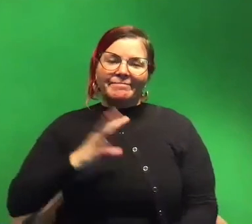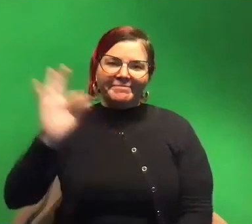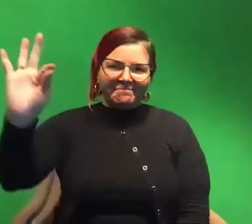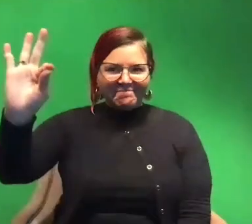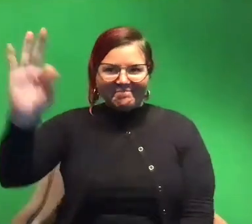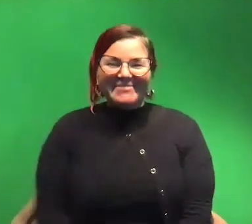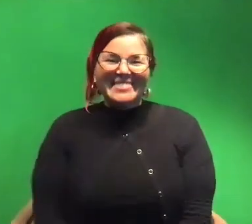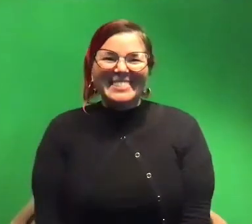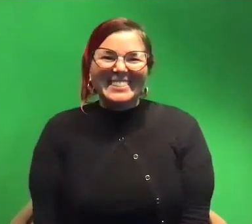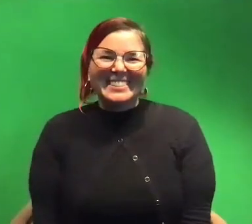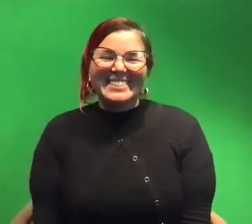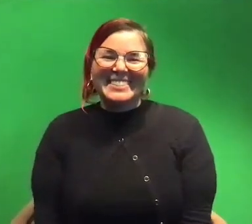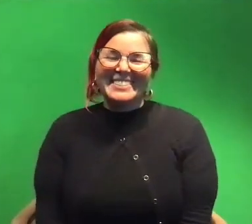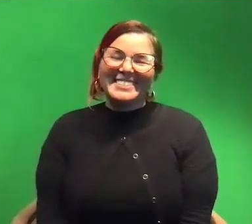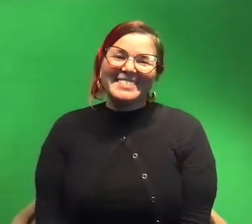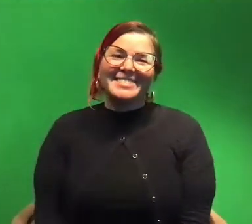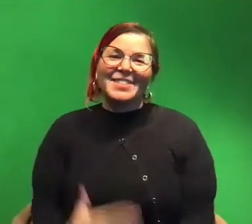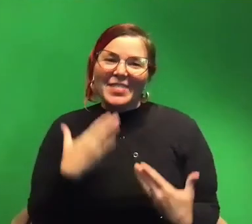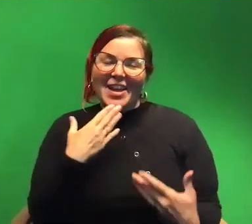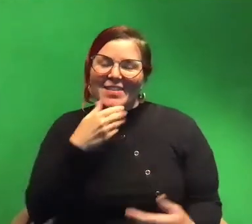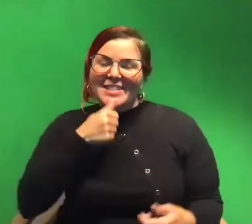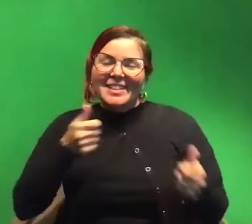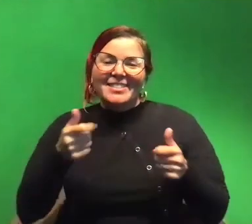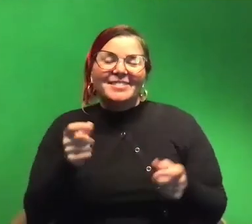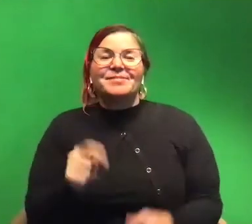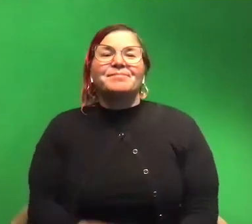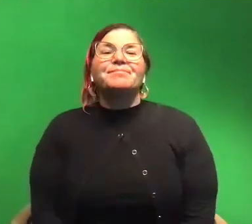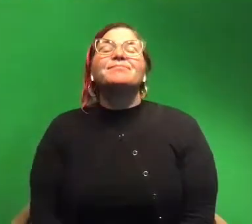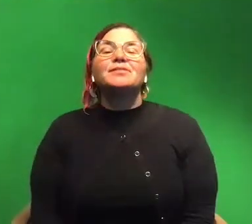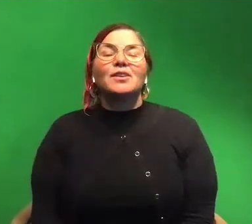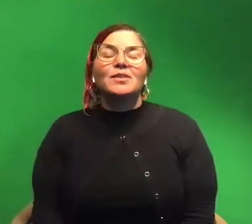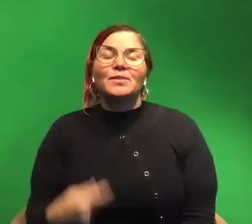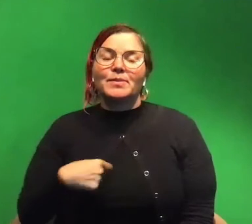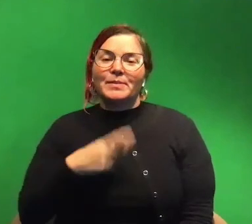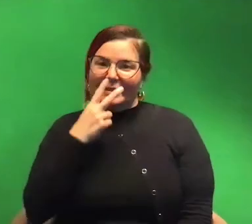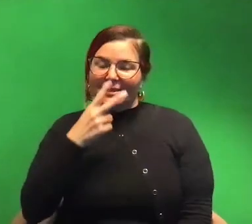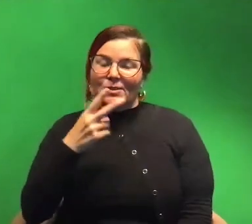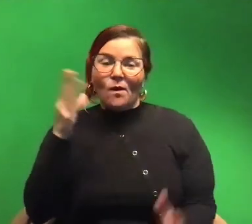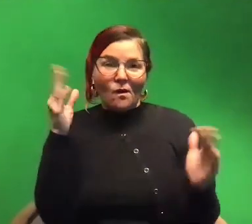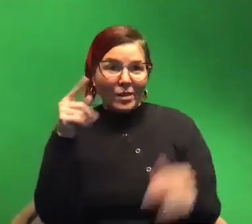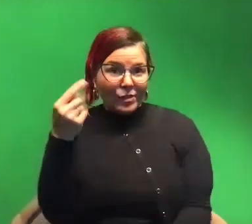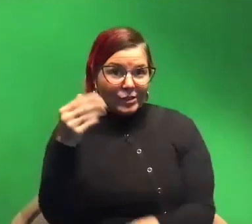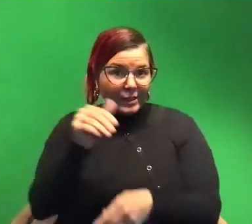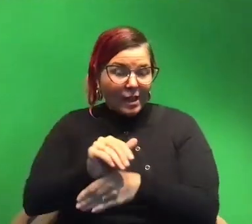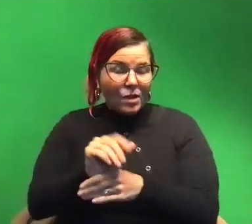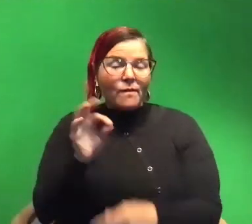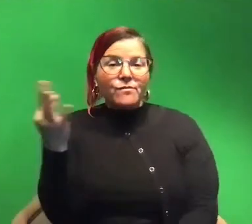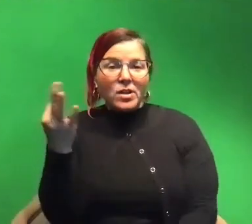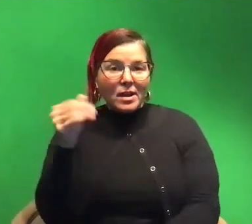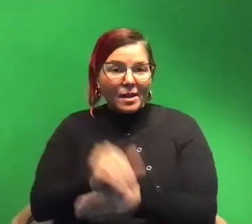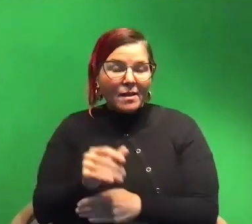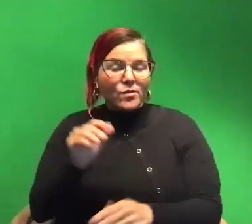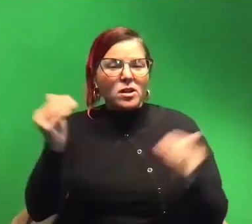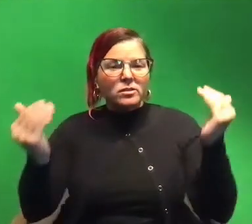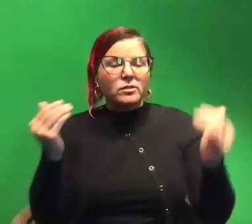thank you for handling that so well uh all right so we will see you all hopefully thursday night or friday night for the adults